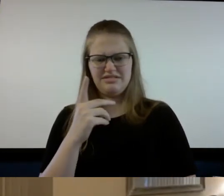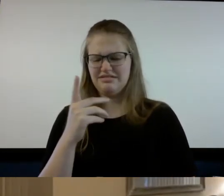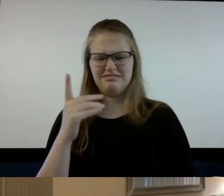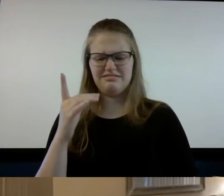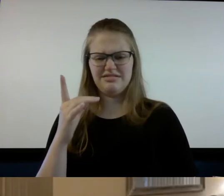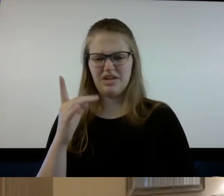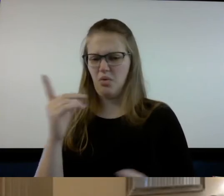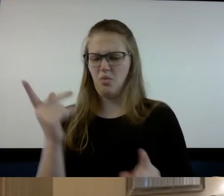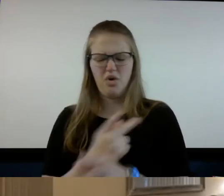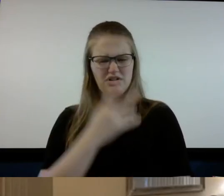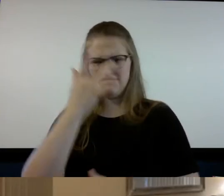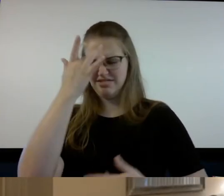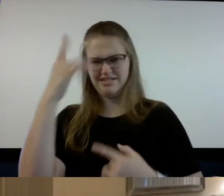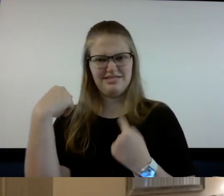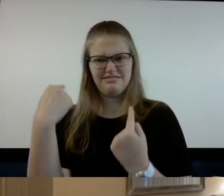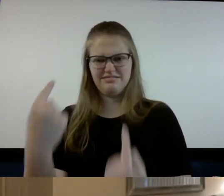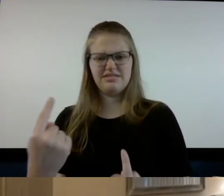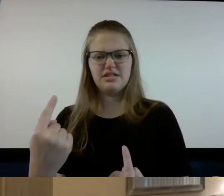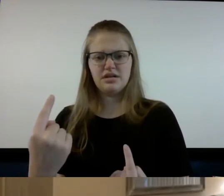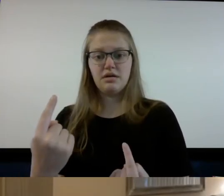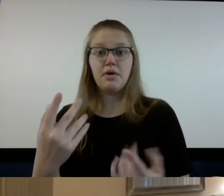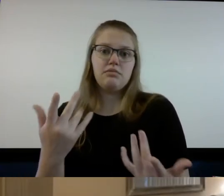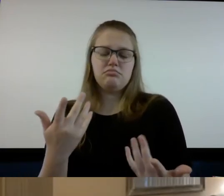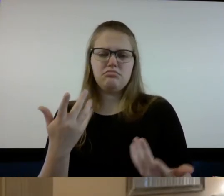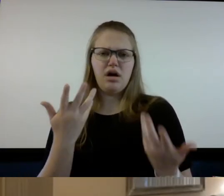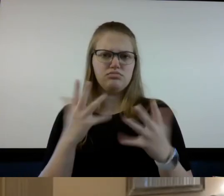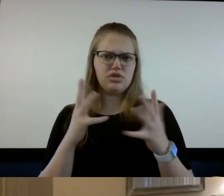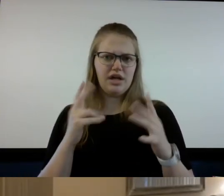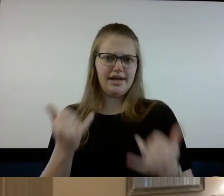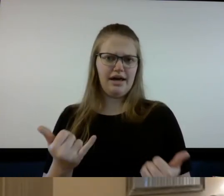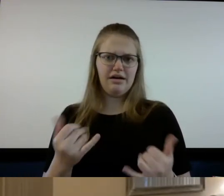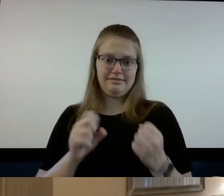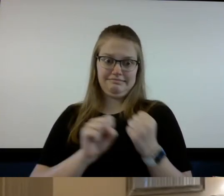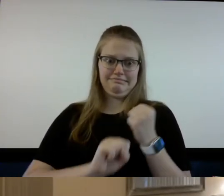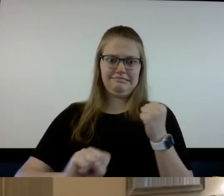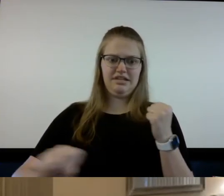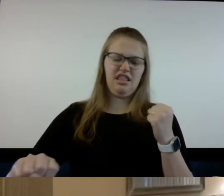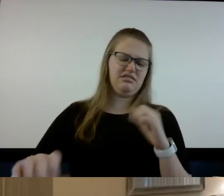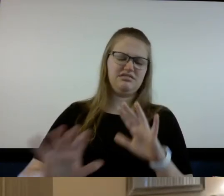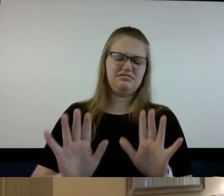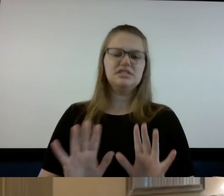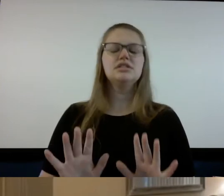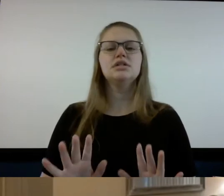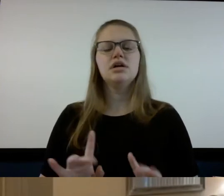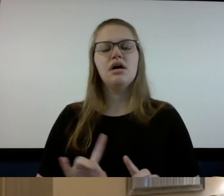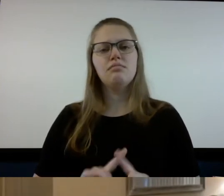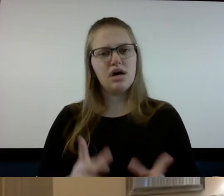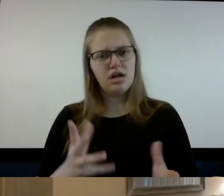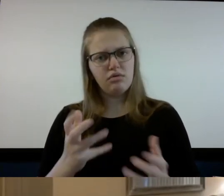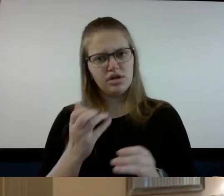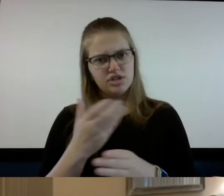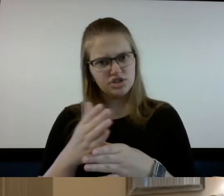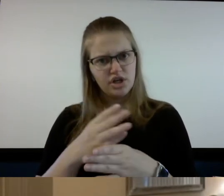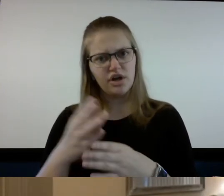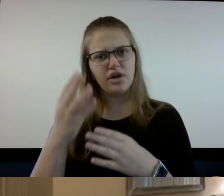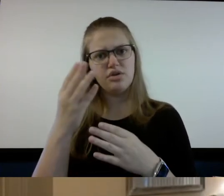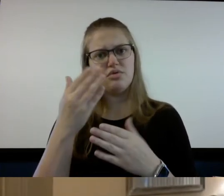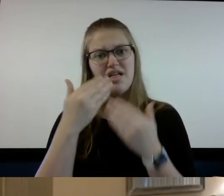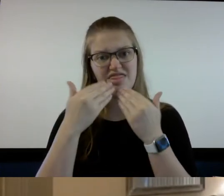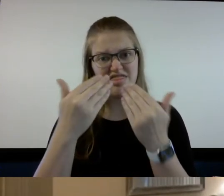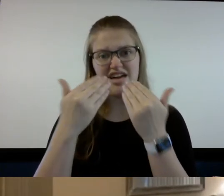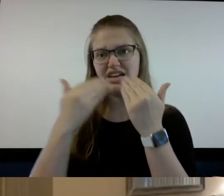sickness I've ever had but I'm done and I went way longer than I wanted to but I just wanted to share with you thank you so much